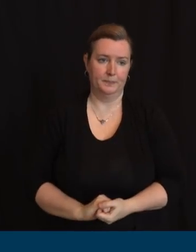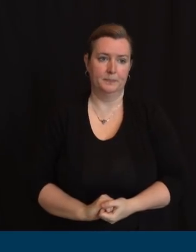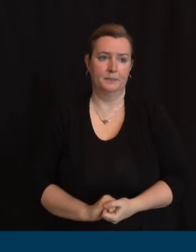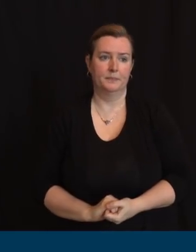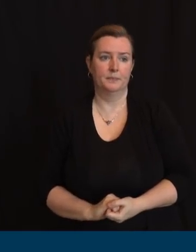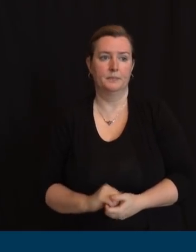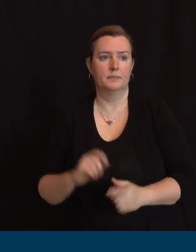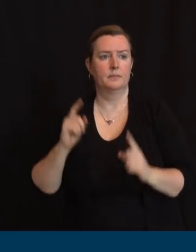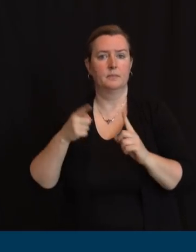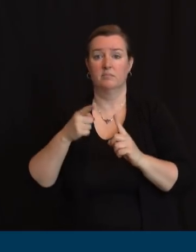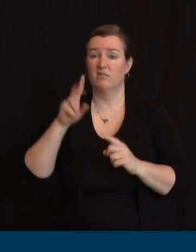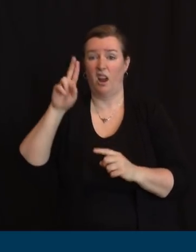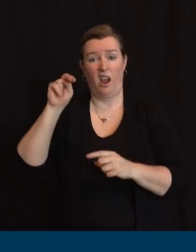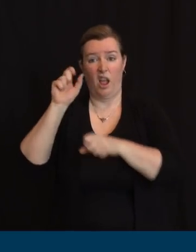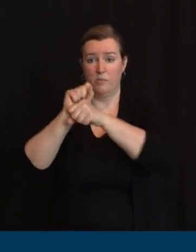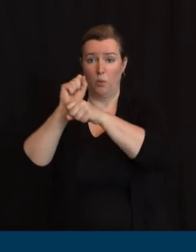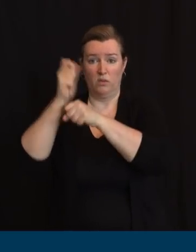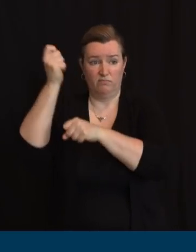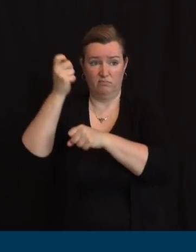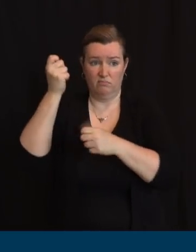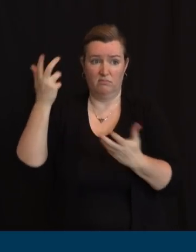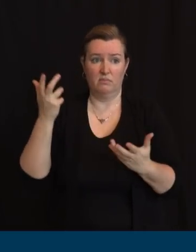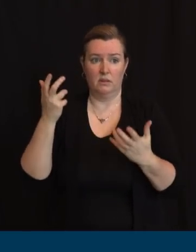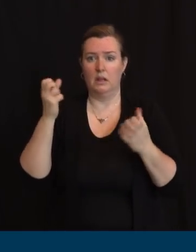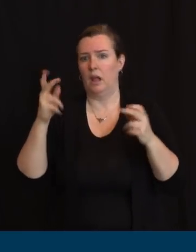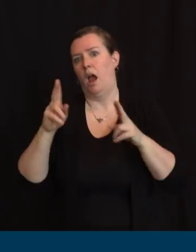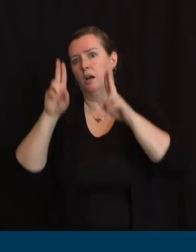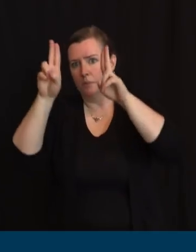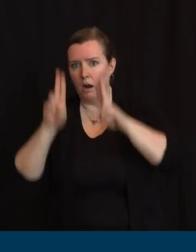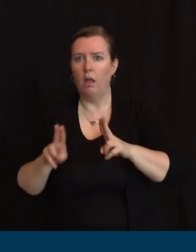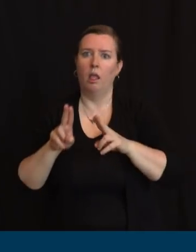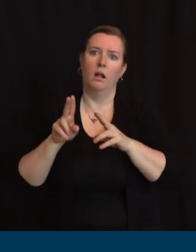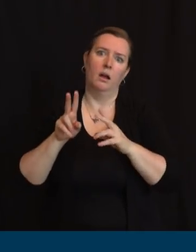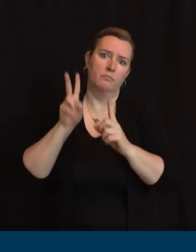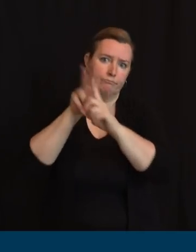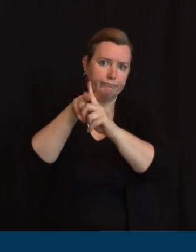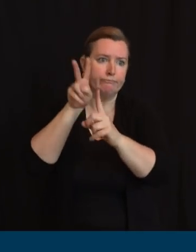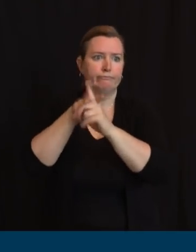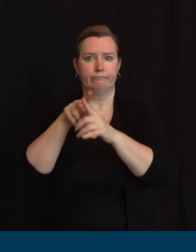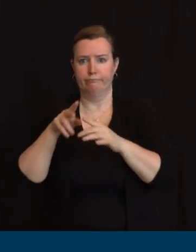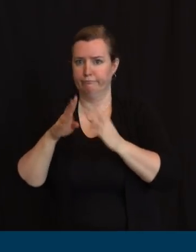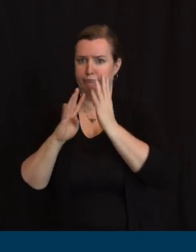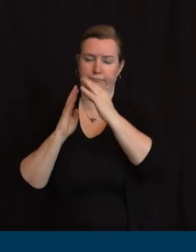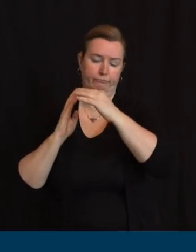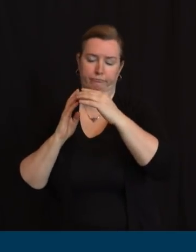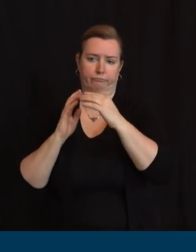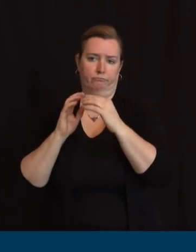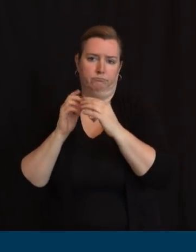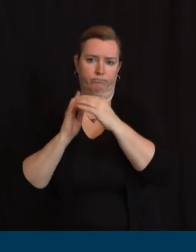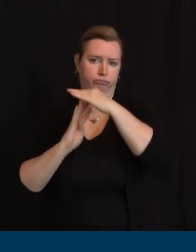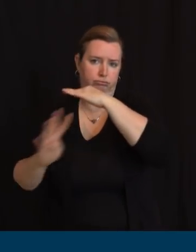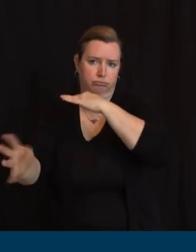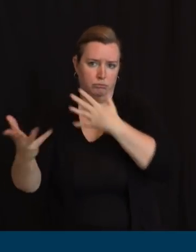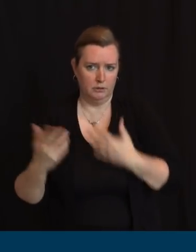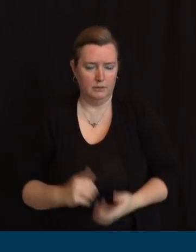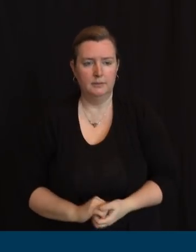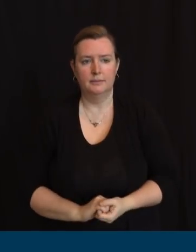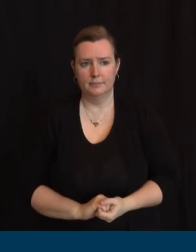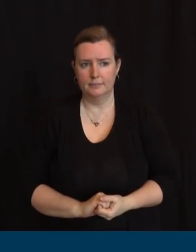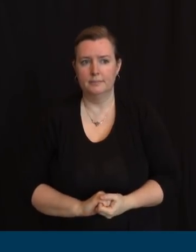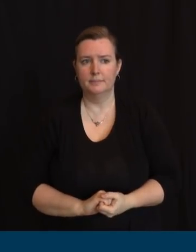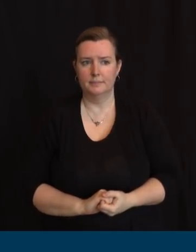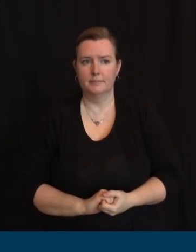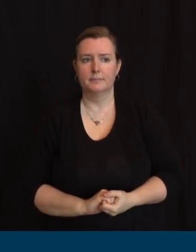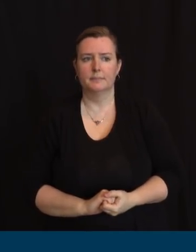seeking to file unemployment claims. Specifically, the Department has expanded the capacity of its call centers to